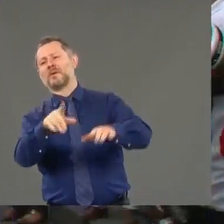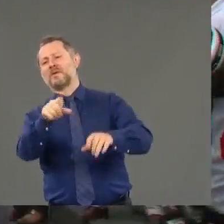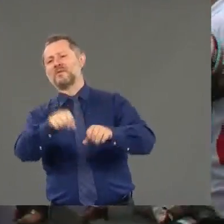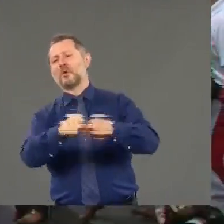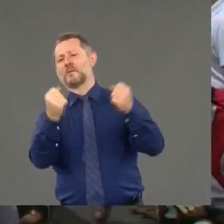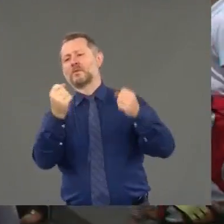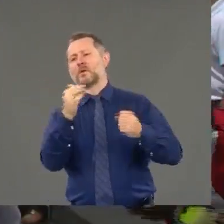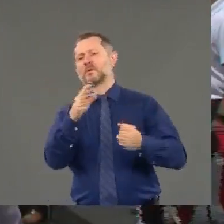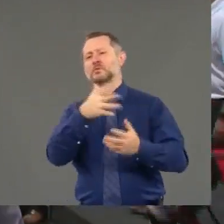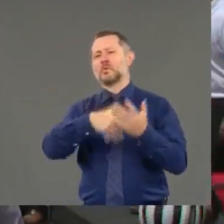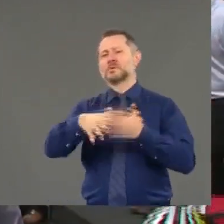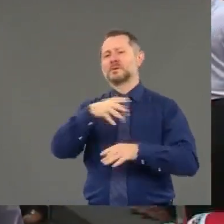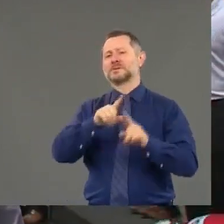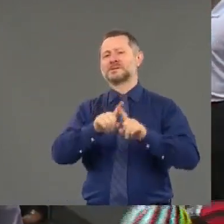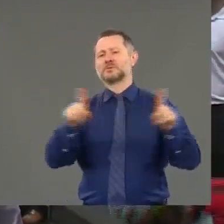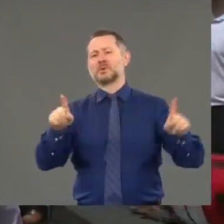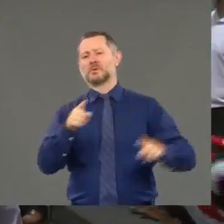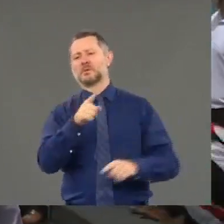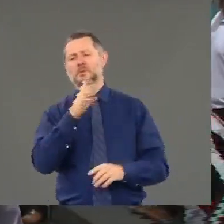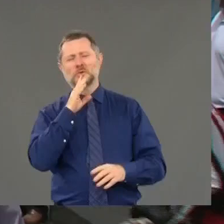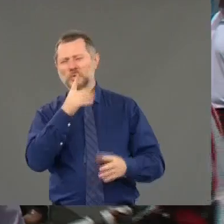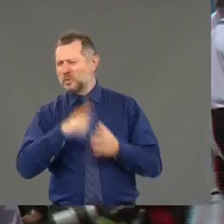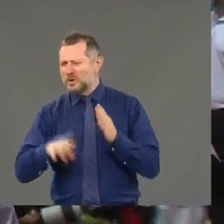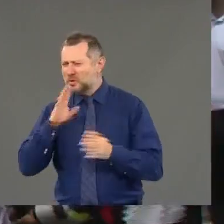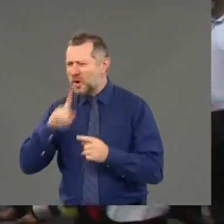distancing, what you were just referring to. Uh,